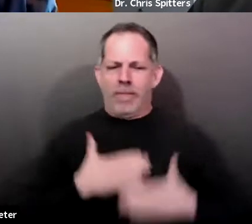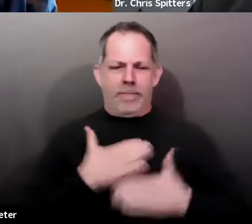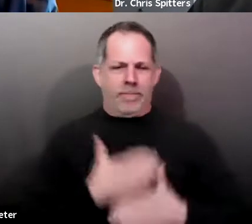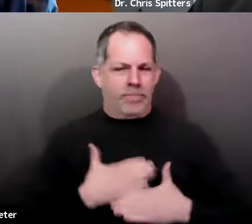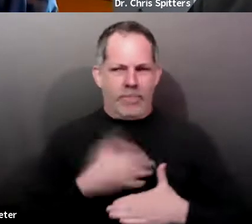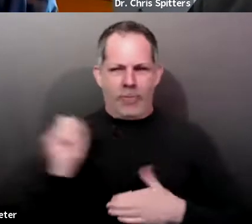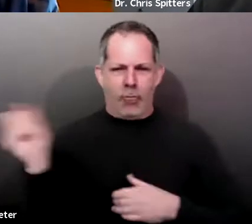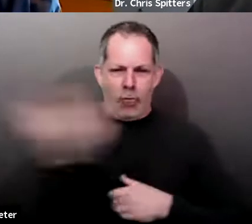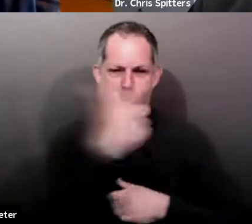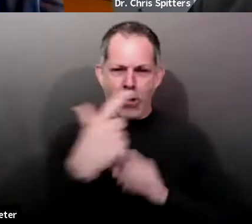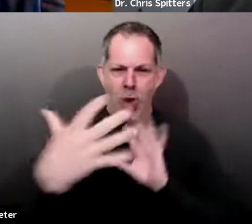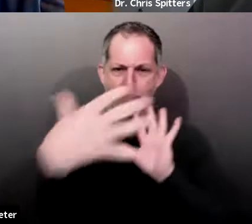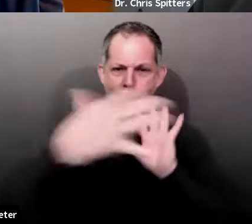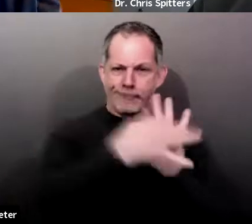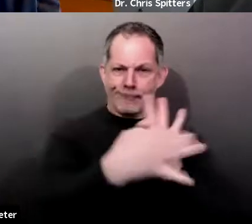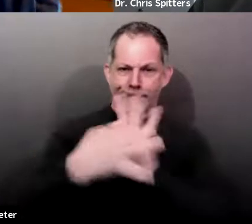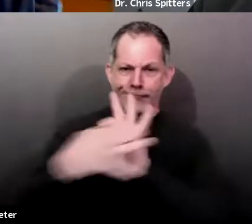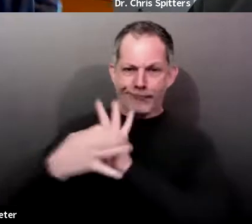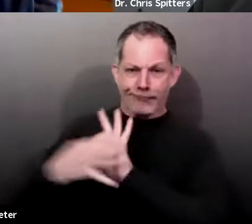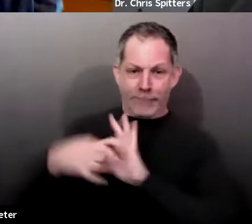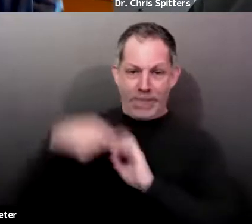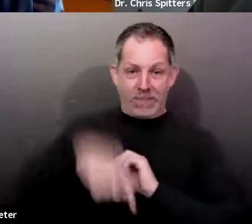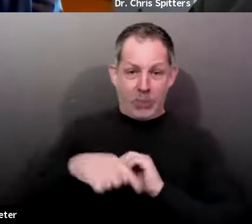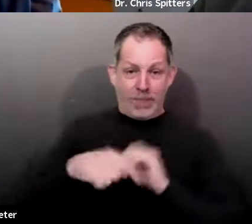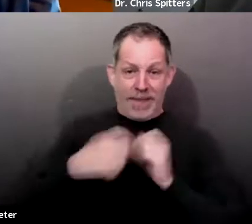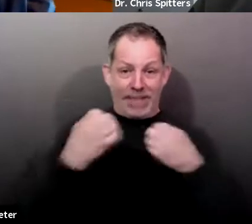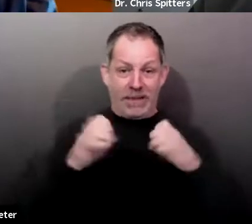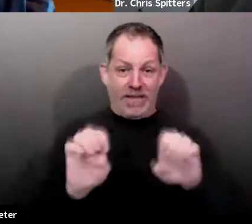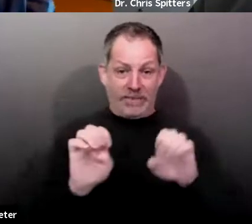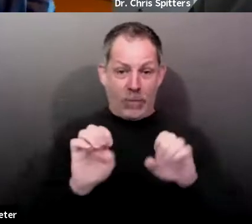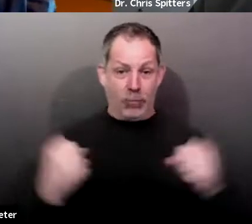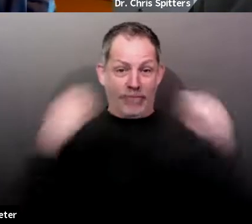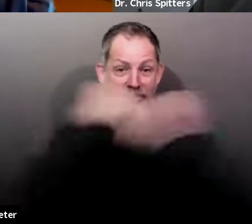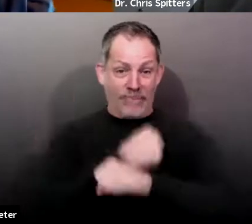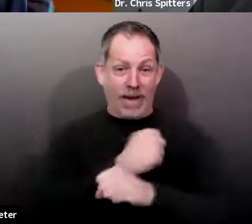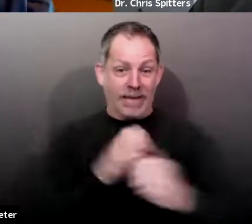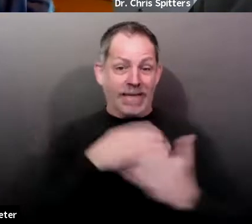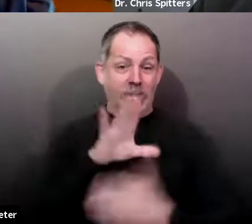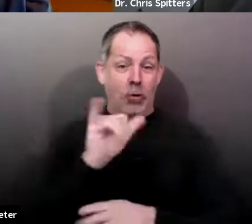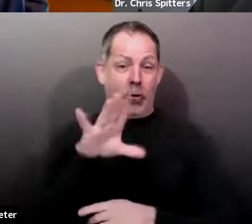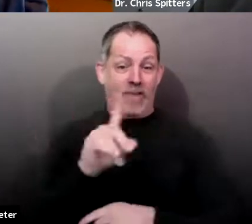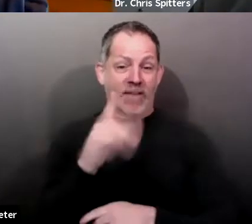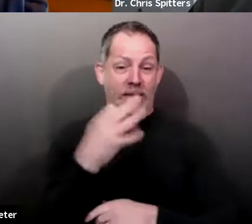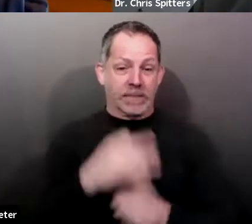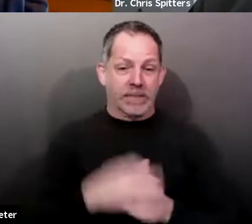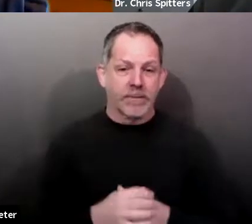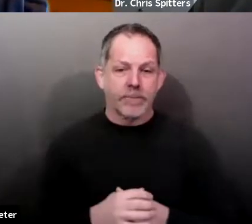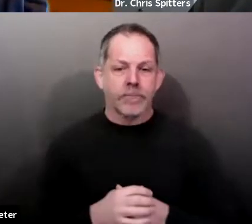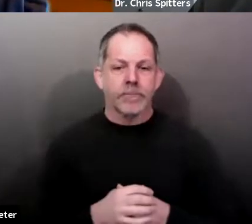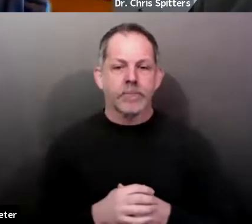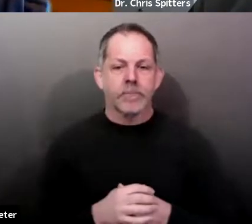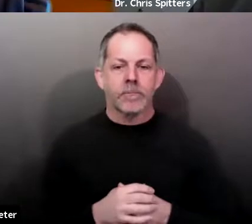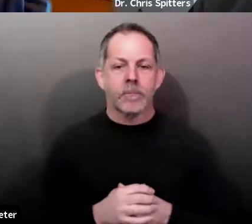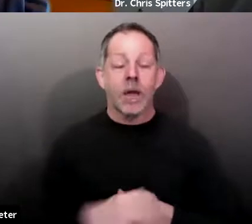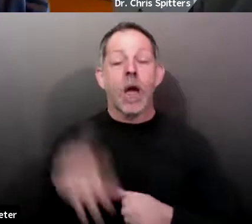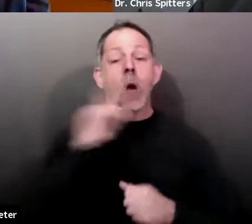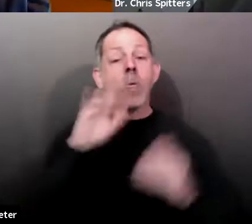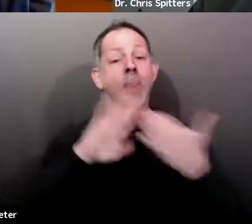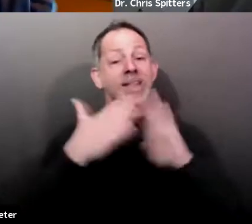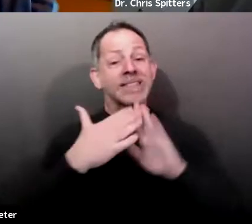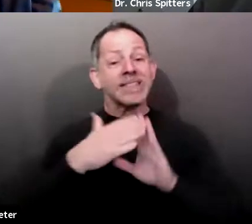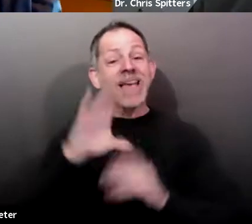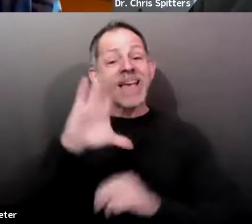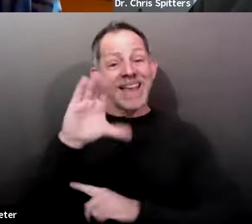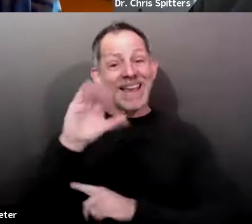Another one is my office's partnership with the County Council. So, I've been working closely with the Council, particularly